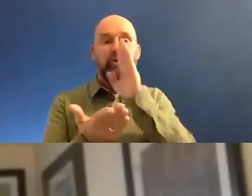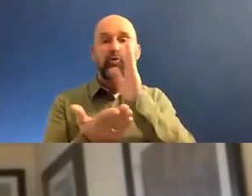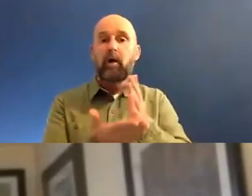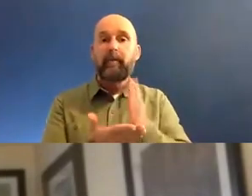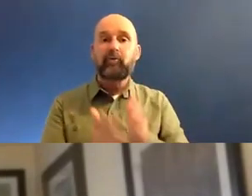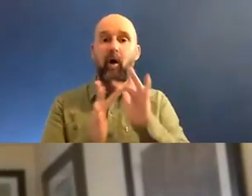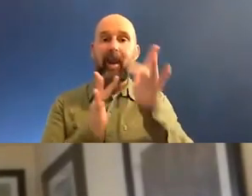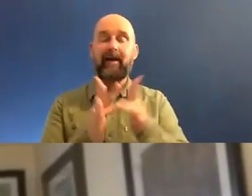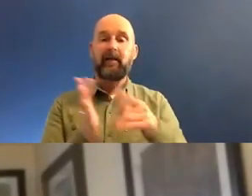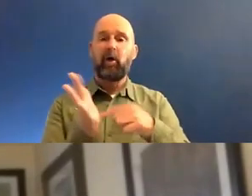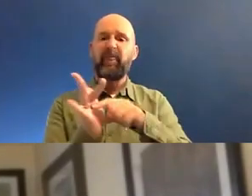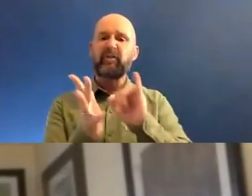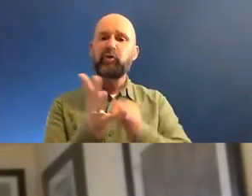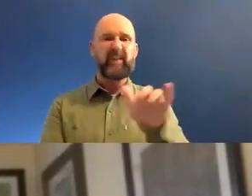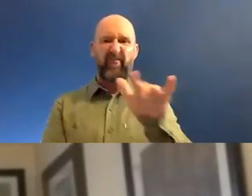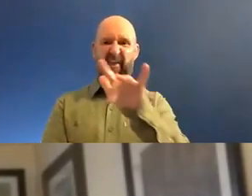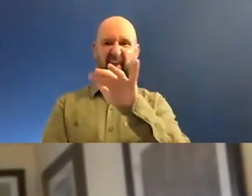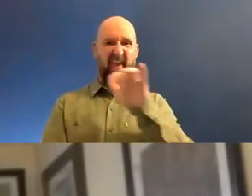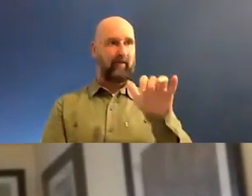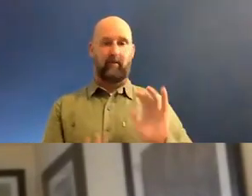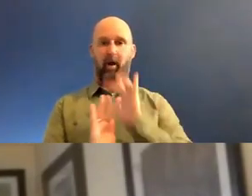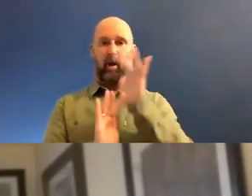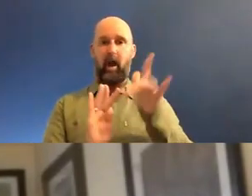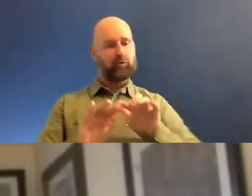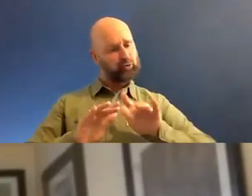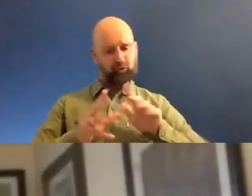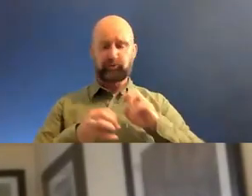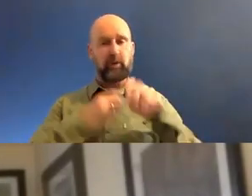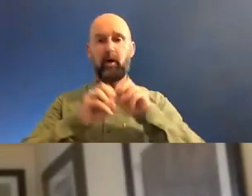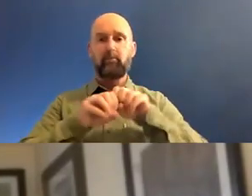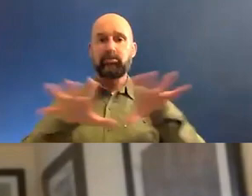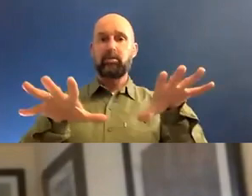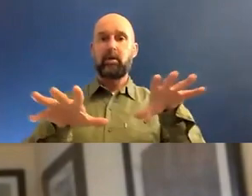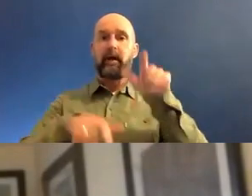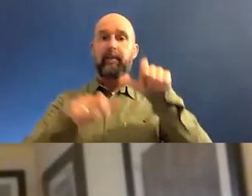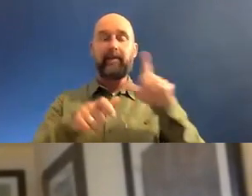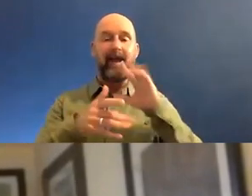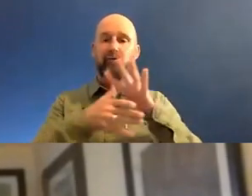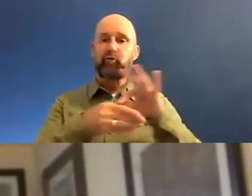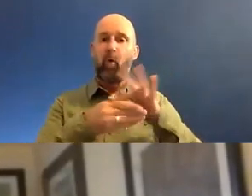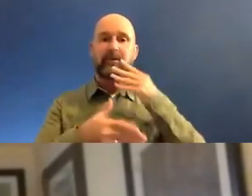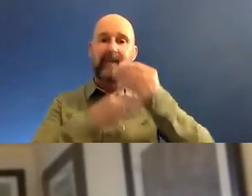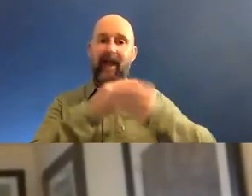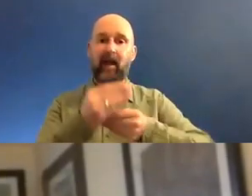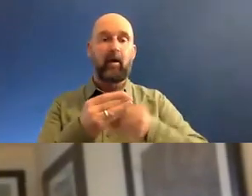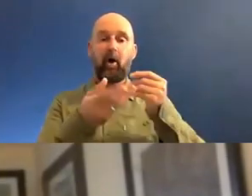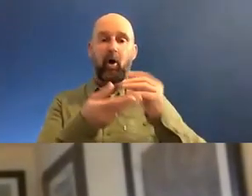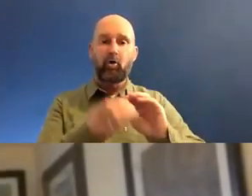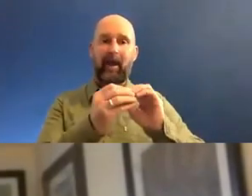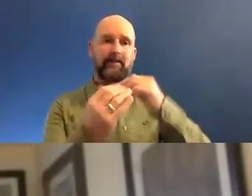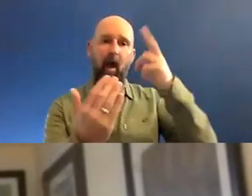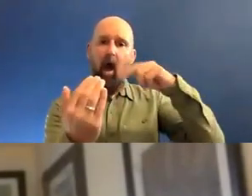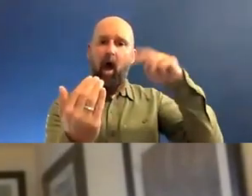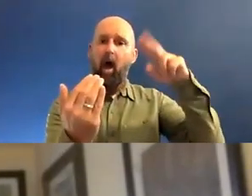It's like that the tools are so readily available and what we, yeah, and these people have stories to tell or art to create and it's